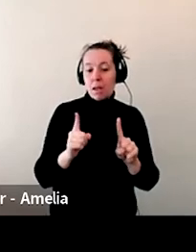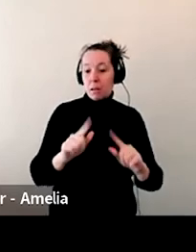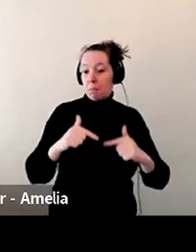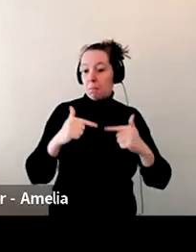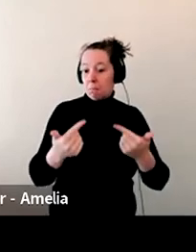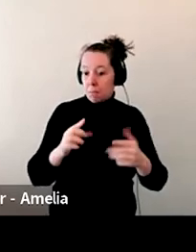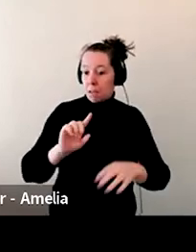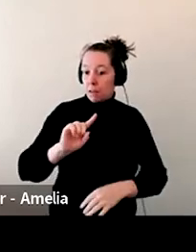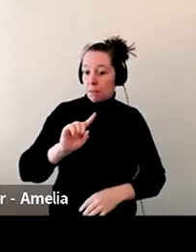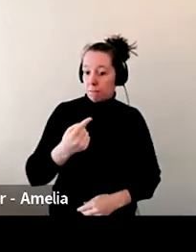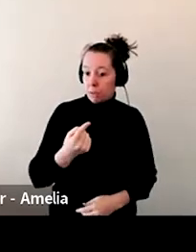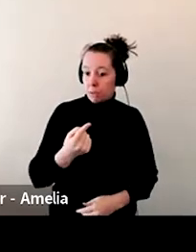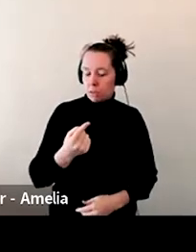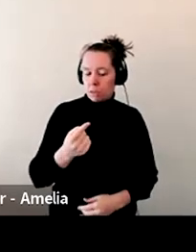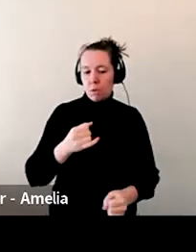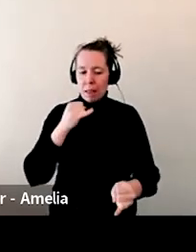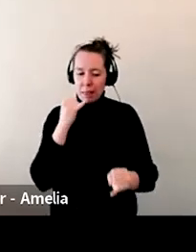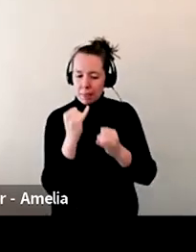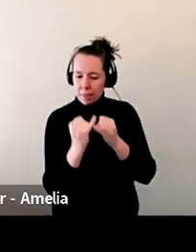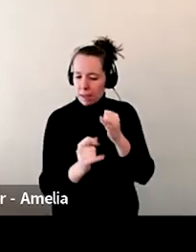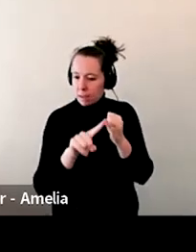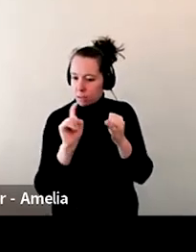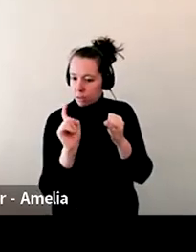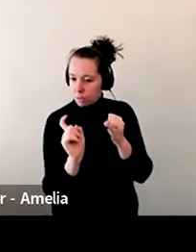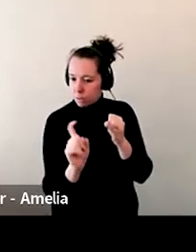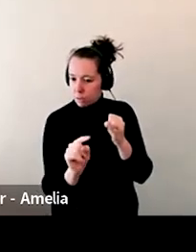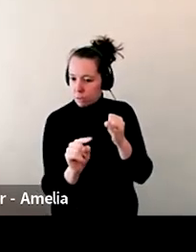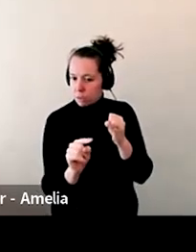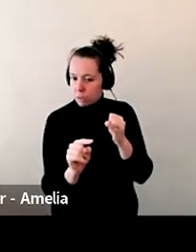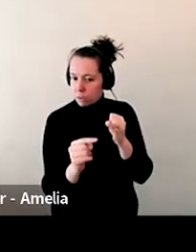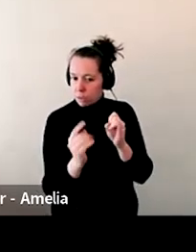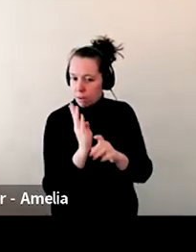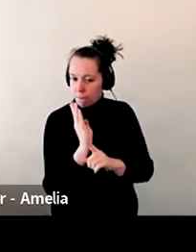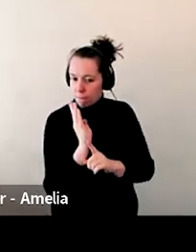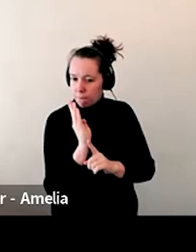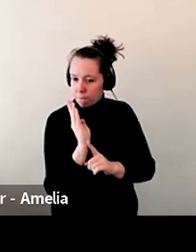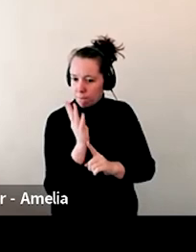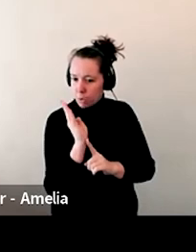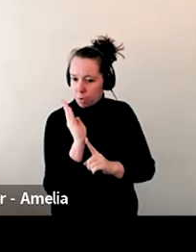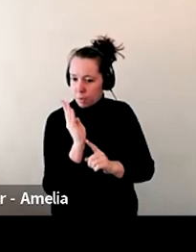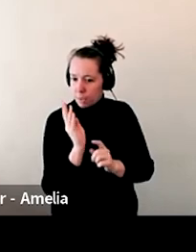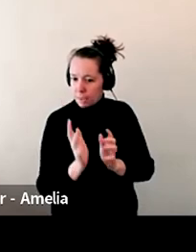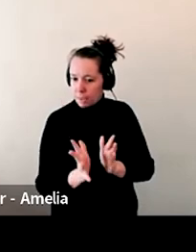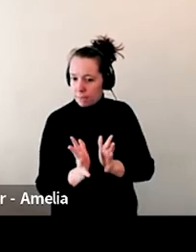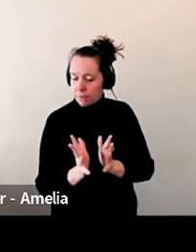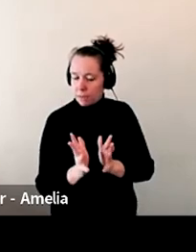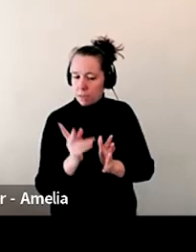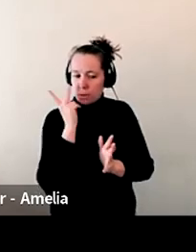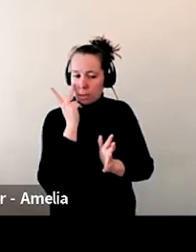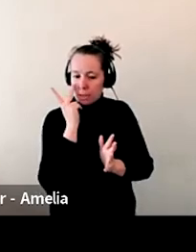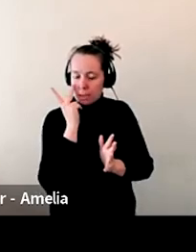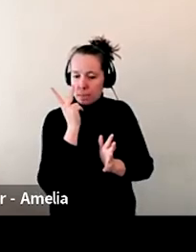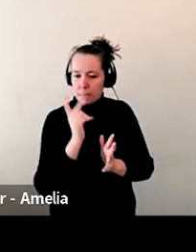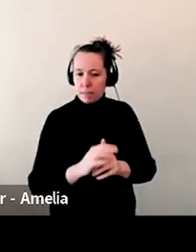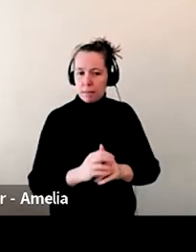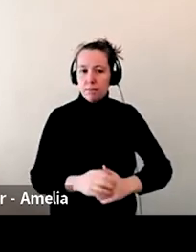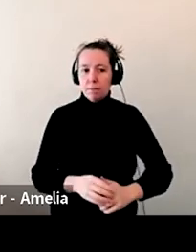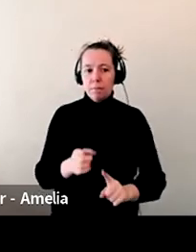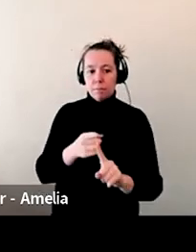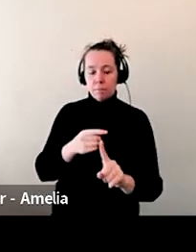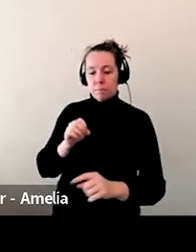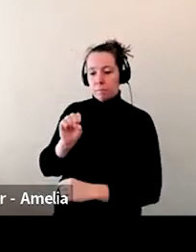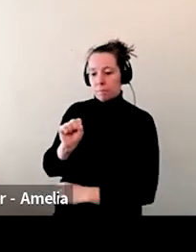may take us to the end. I'm not sure. Uh, we have about four minutes left to go. This is from Sandor